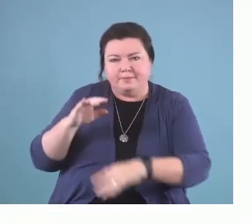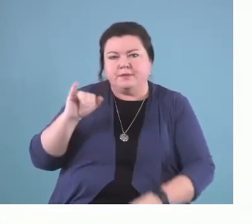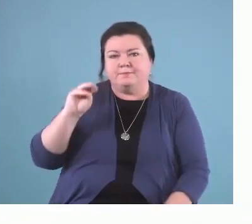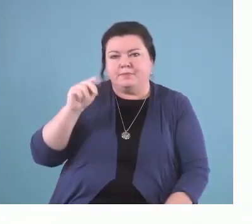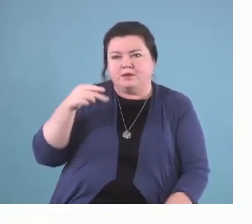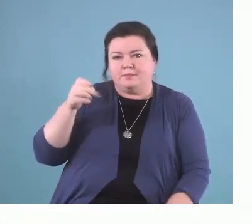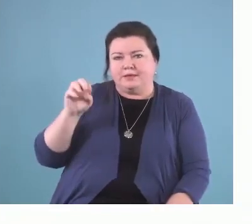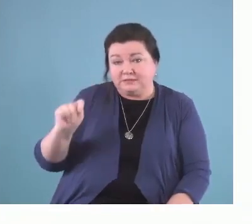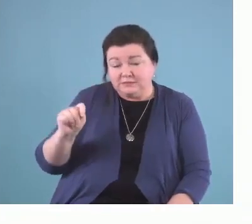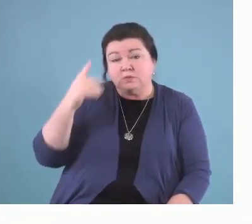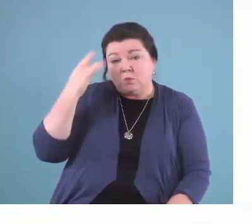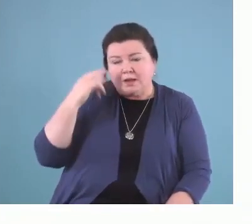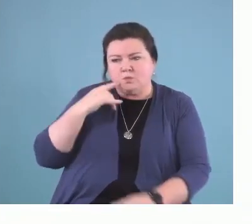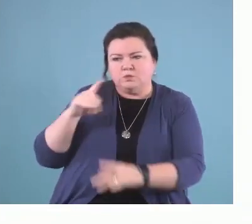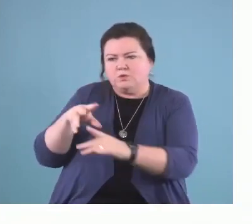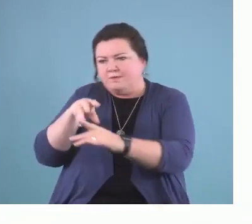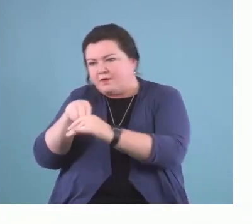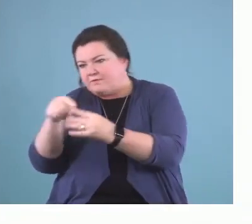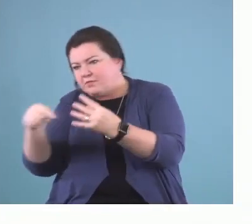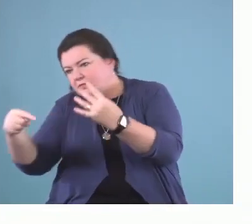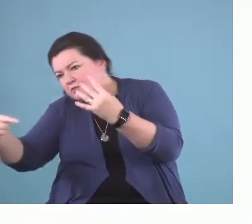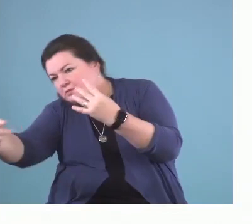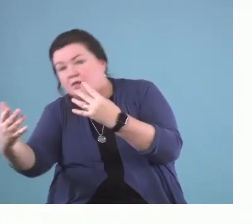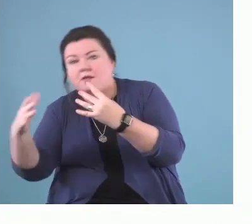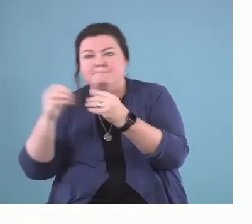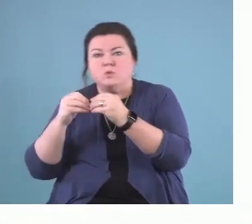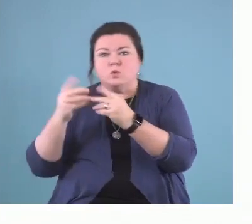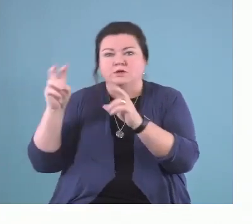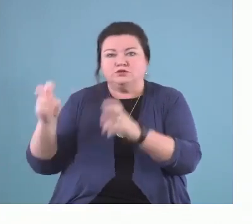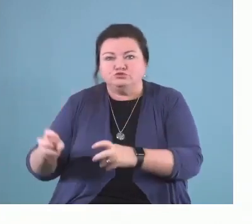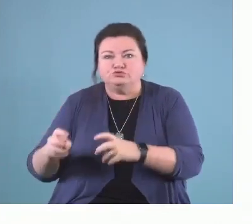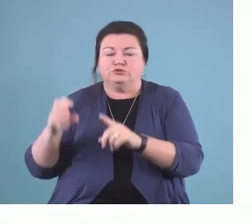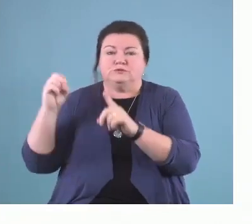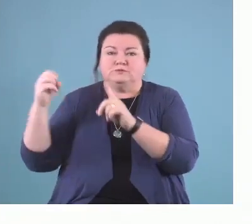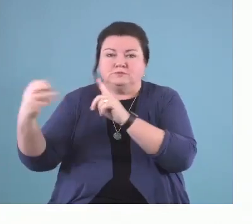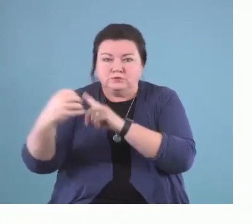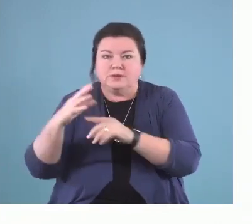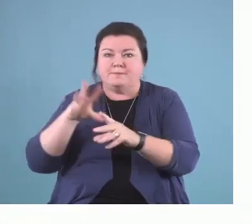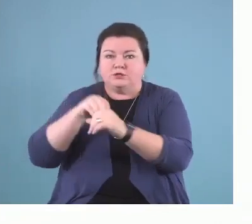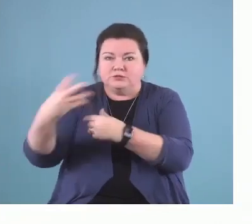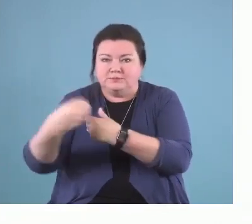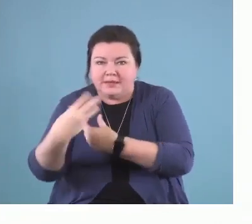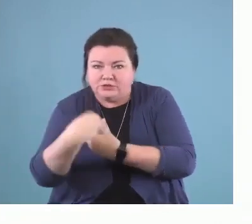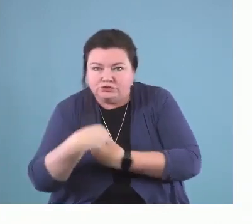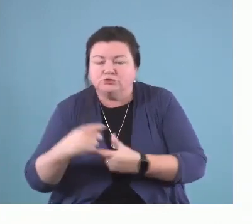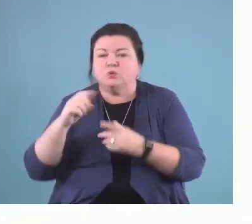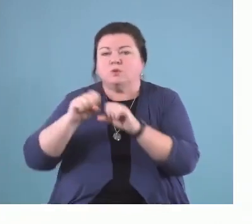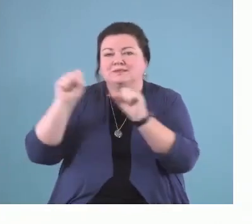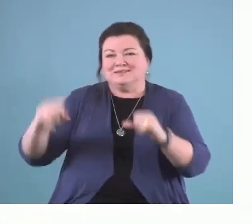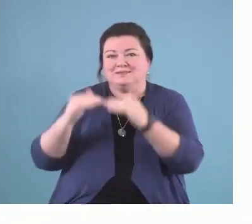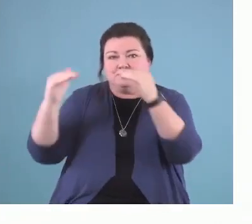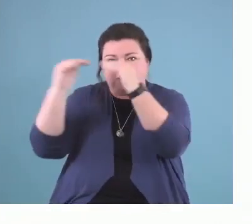we don't deal with the participation issues and or the environmental issues and or the system level issues.